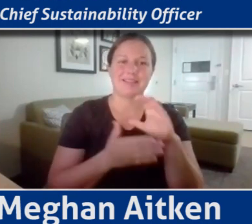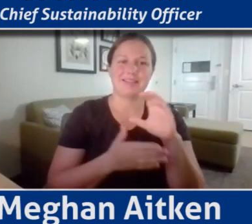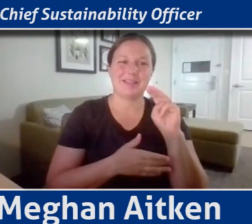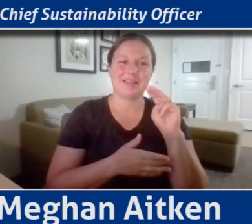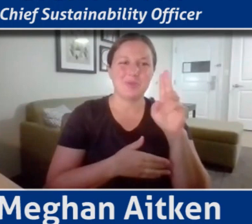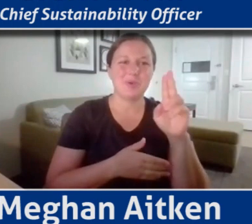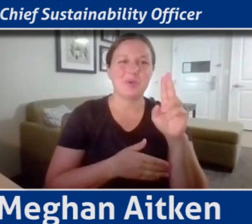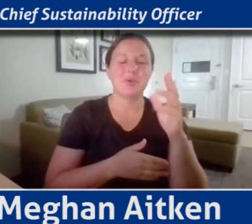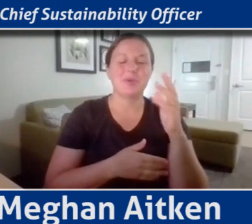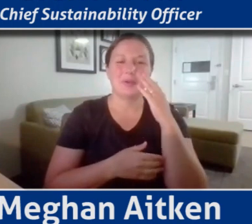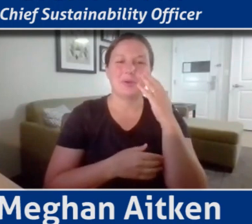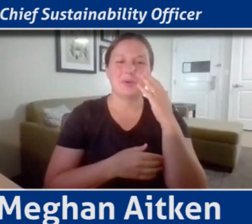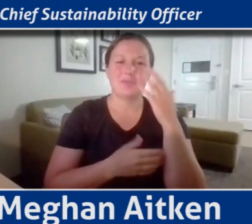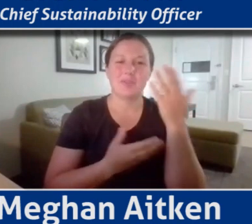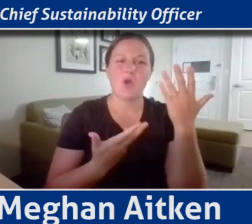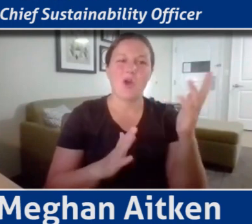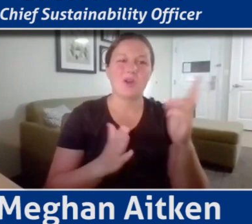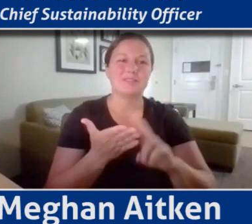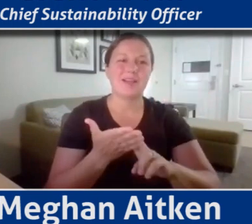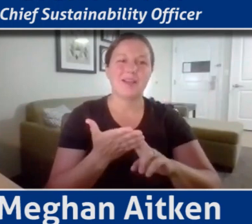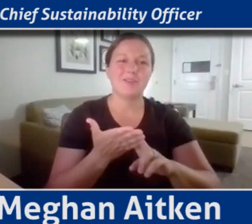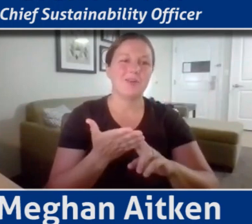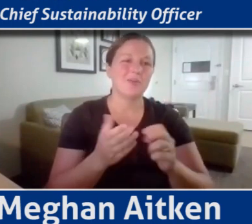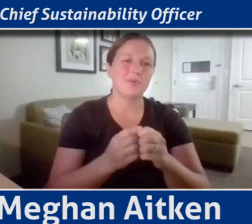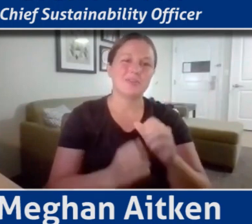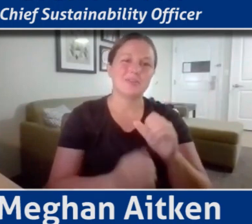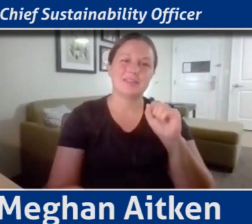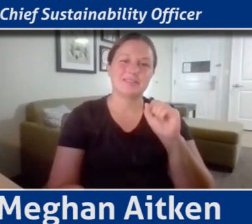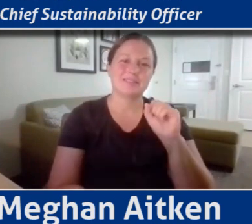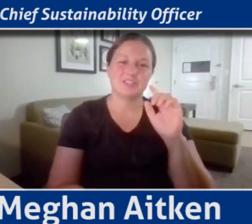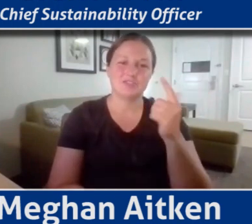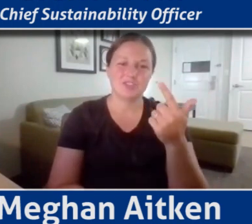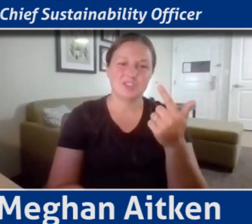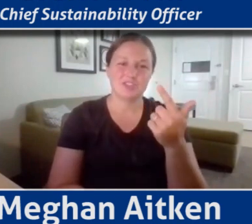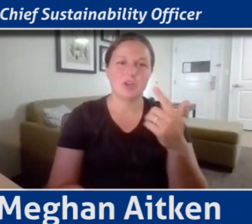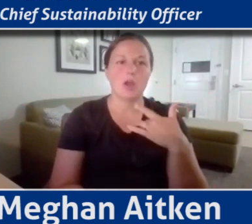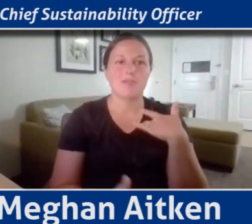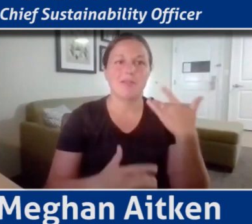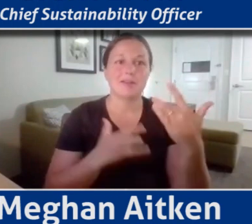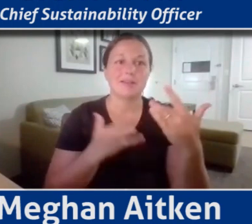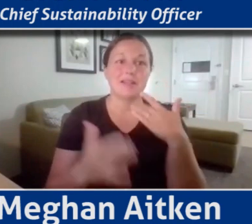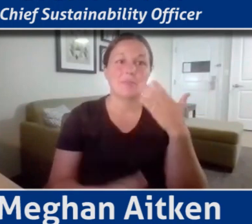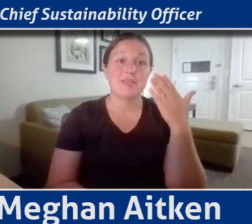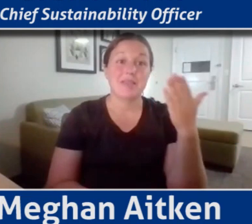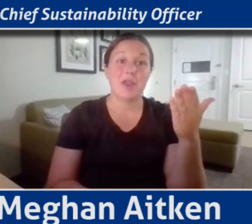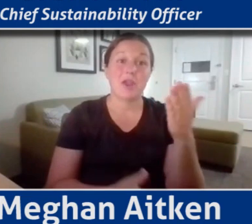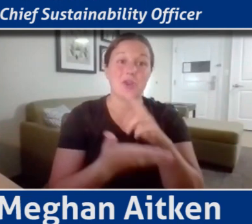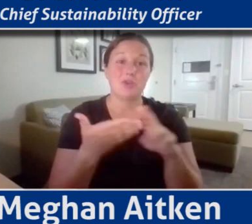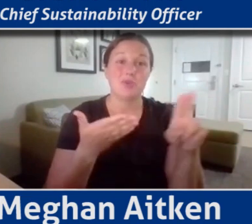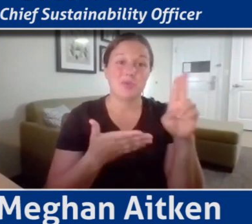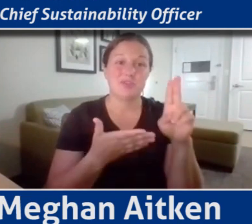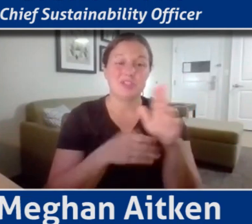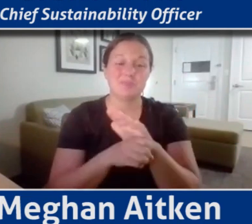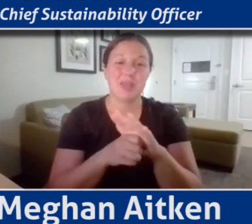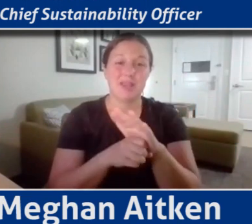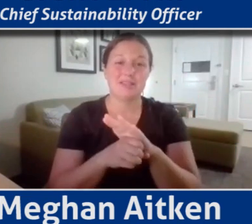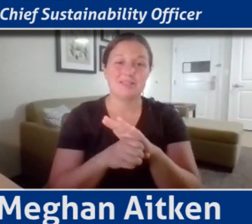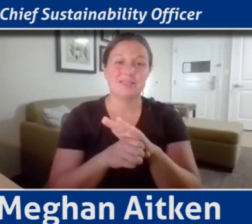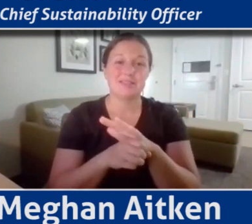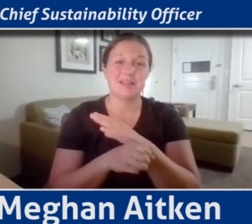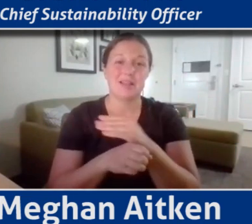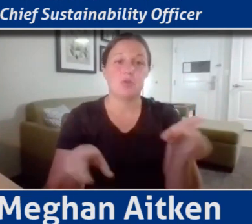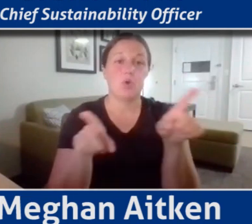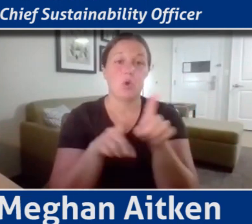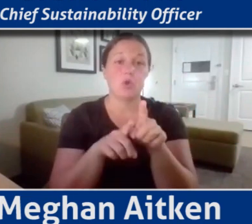to the SDGs. There's a lot of excitement in the university space, as well as just as after we've explained the SDGs,